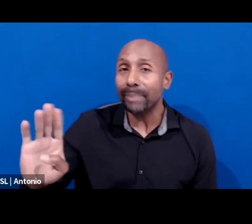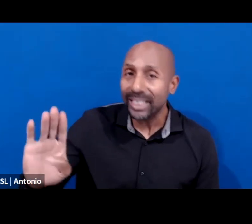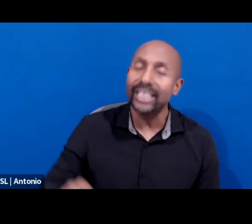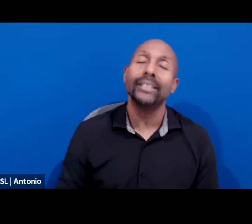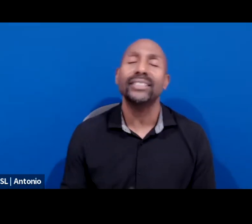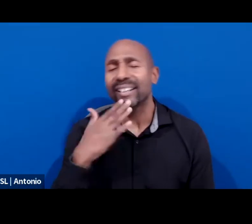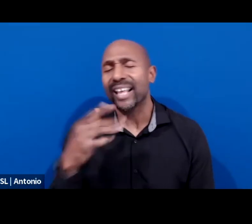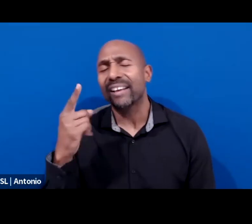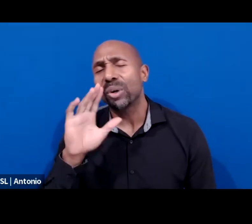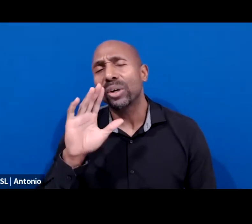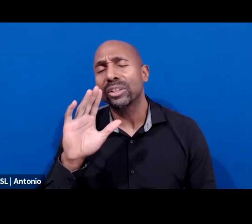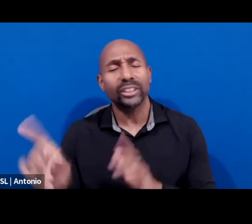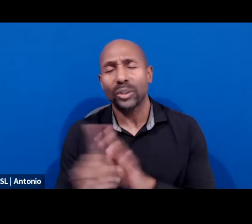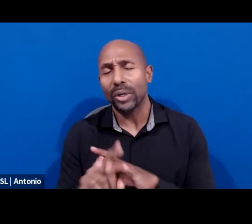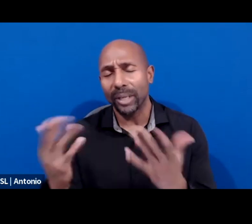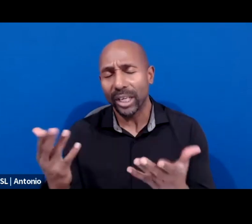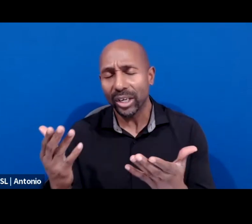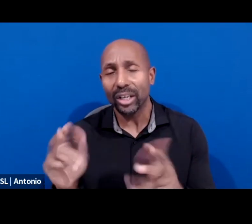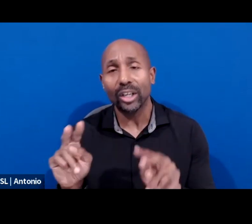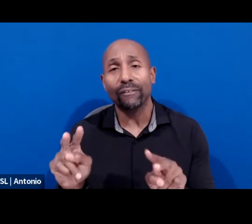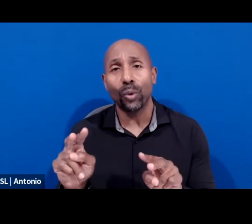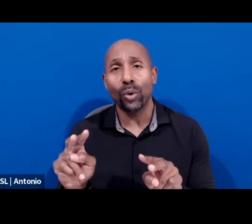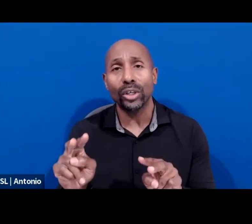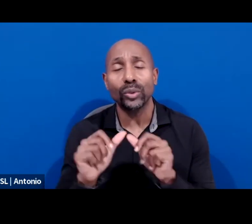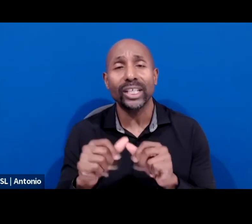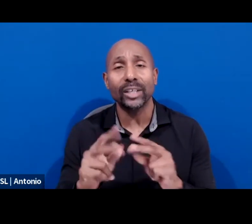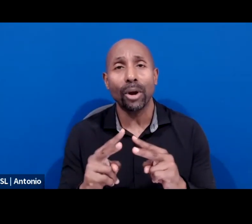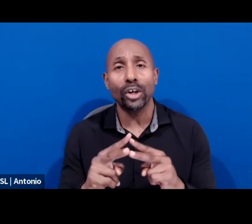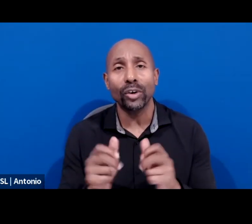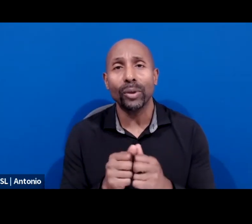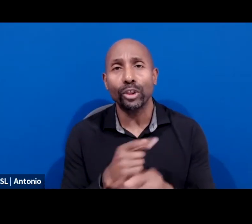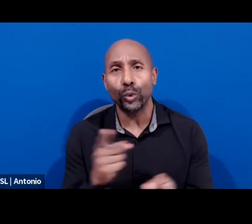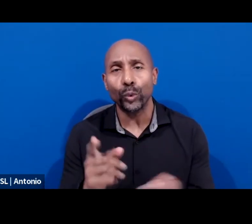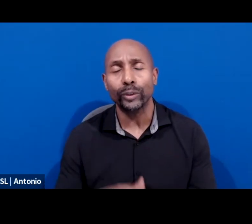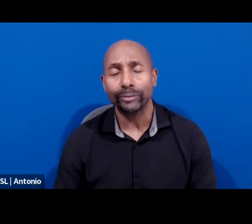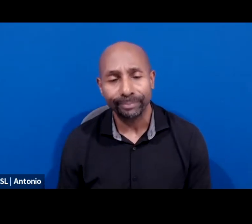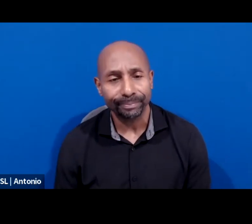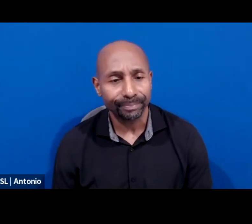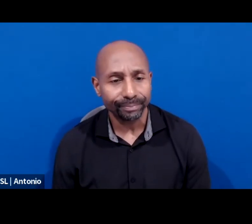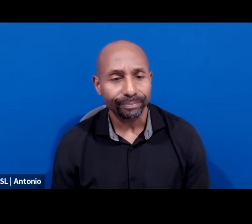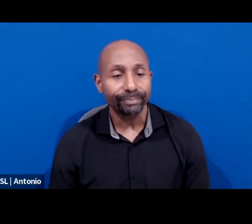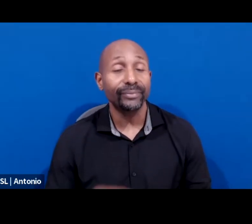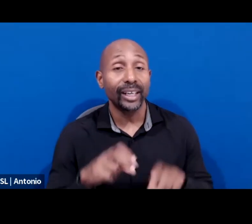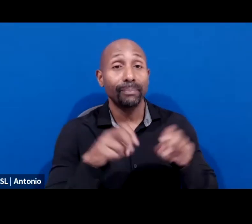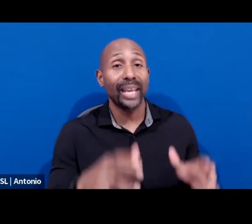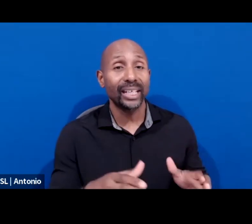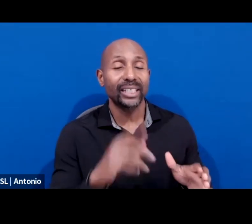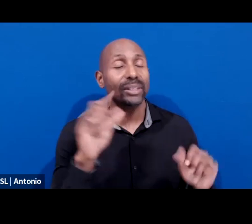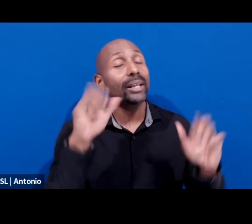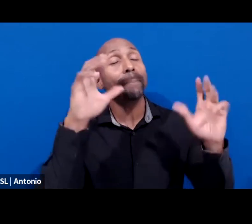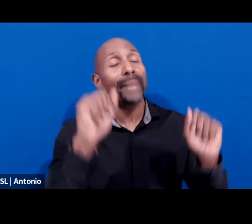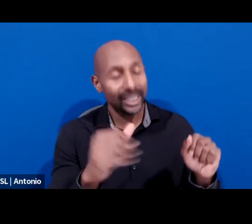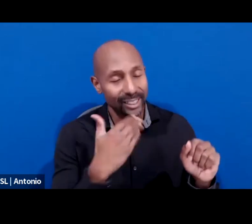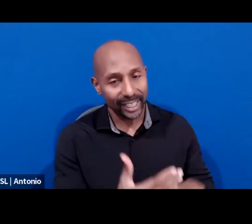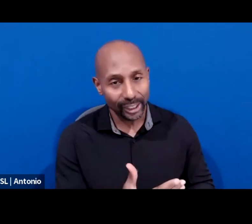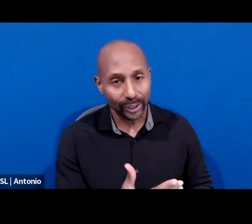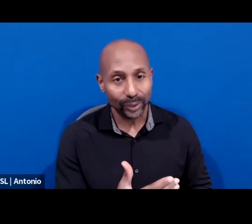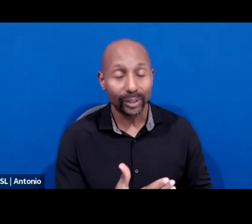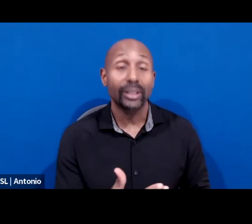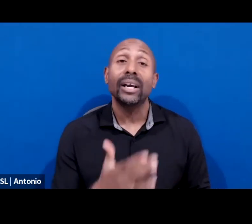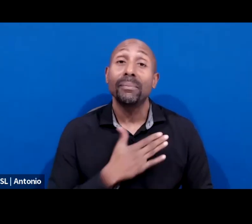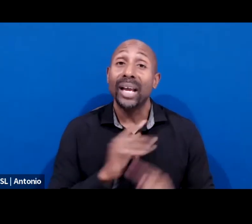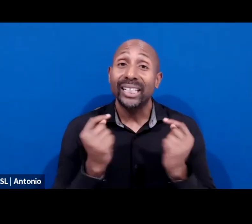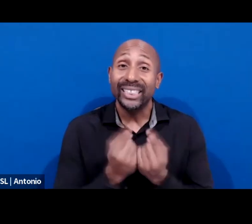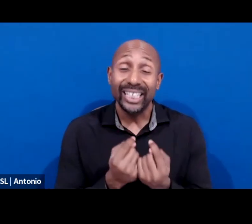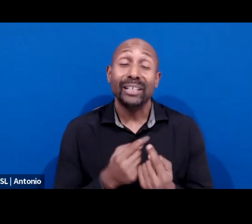much for being here. I look forward to a continued partnership. The panelists, you were amazing. Thank you. I have an amazing team